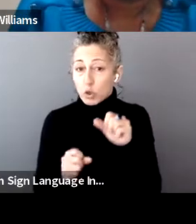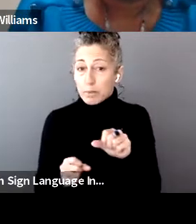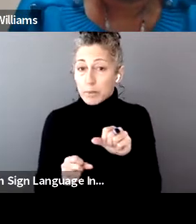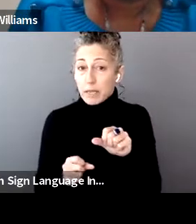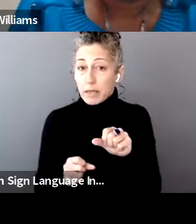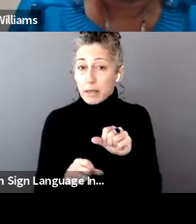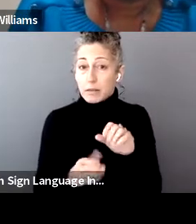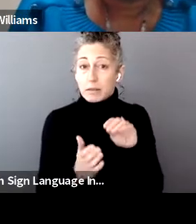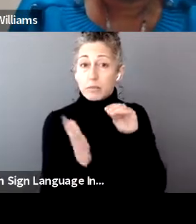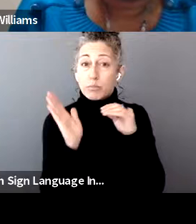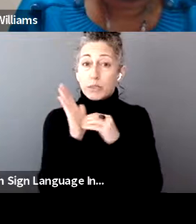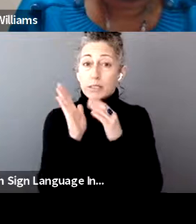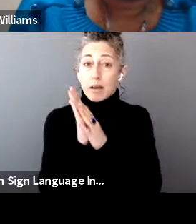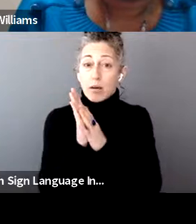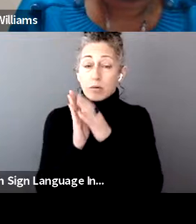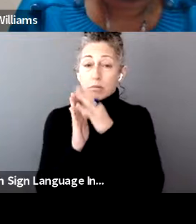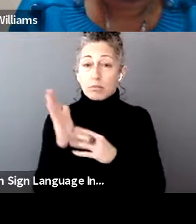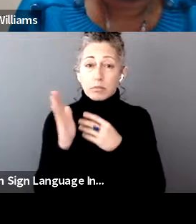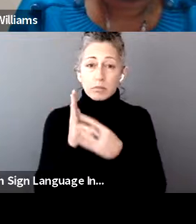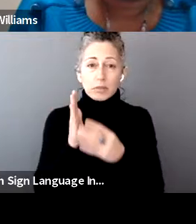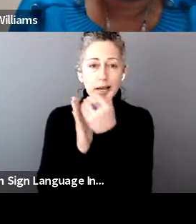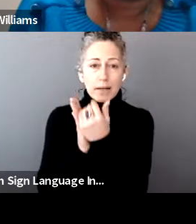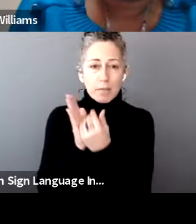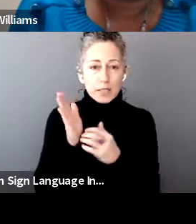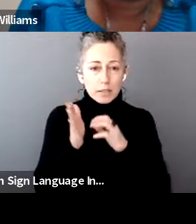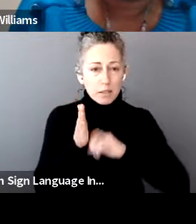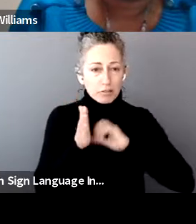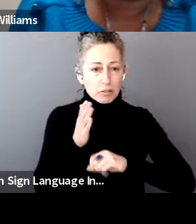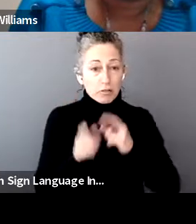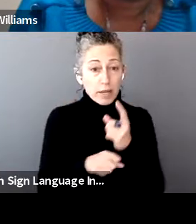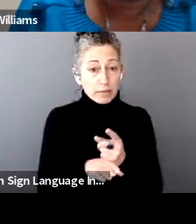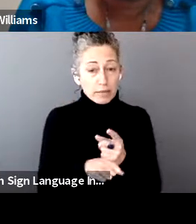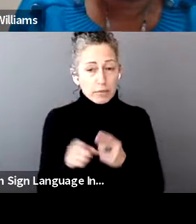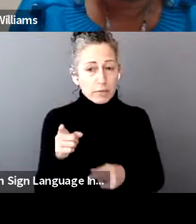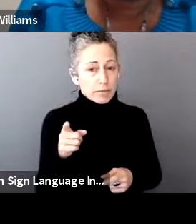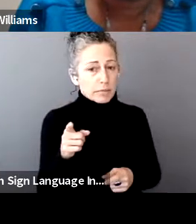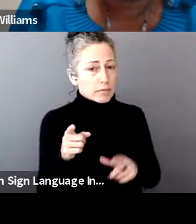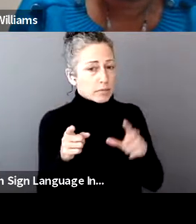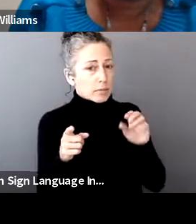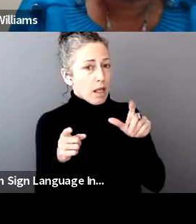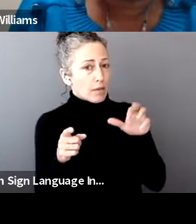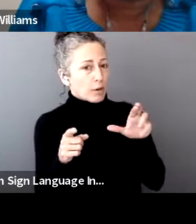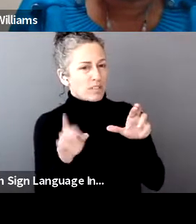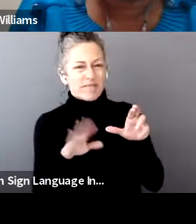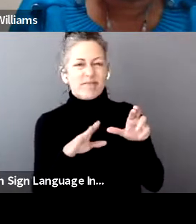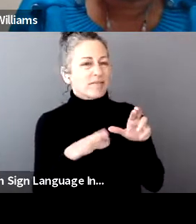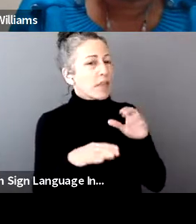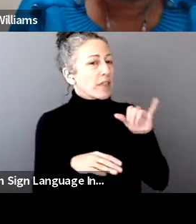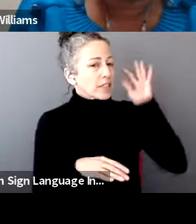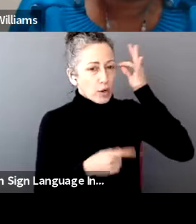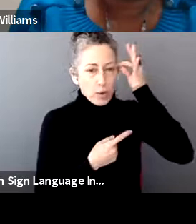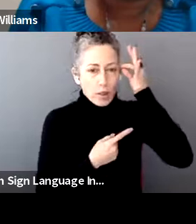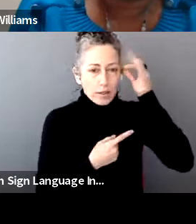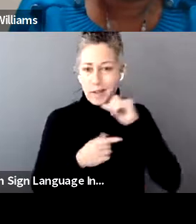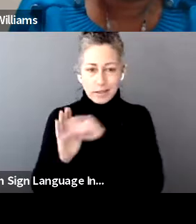through your taxes, right? Itemized deductions, right? Well, that would, that would have to be on the federal because the state doesn't